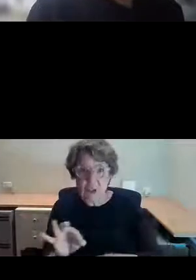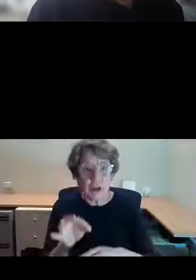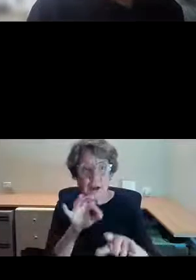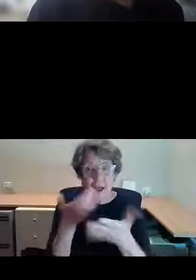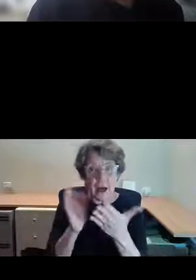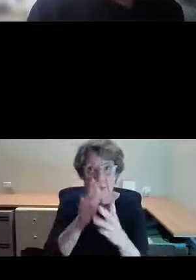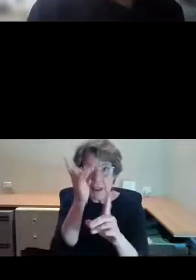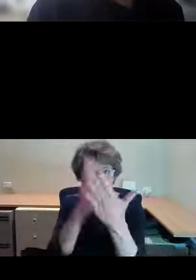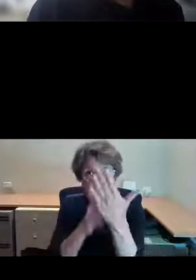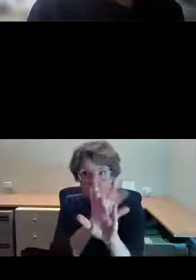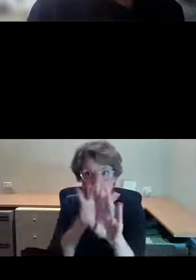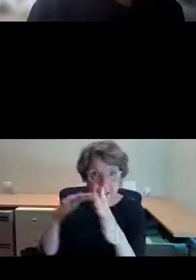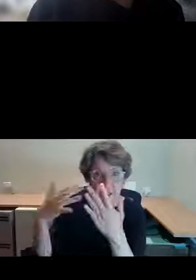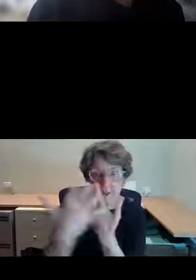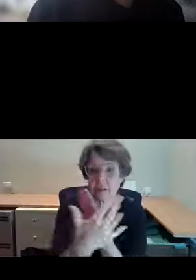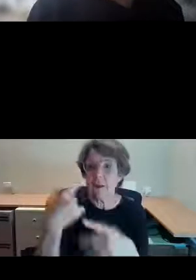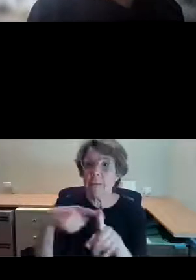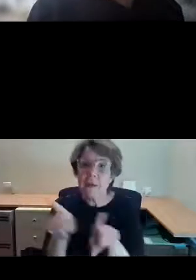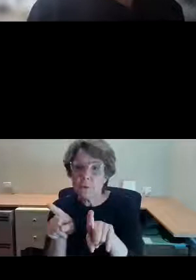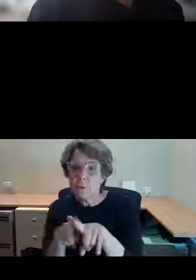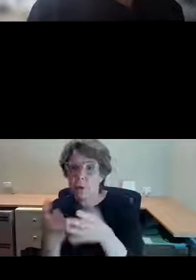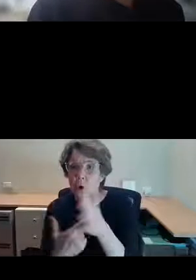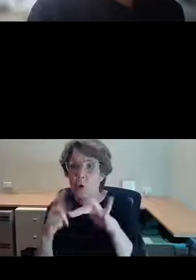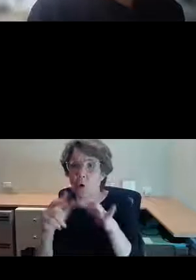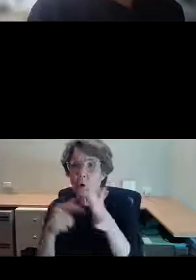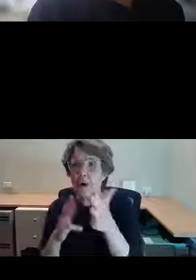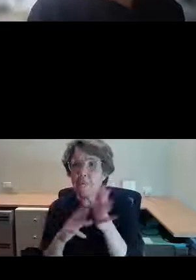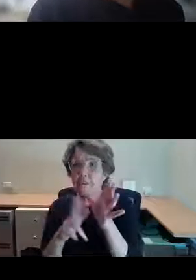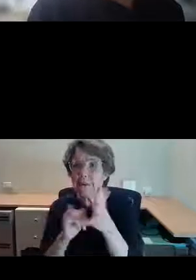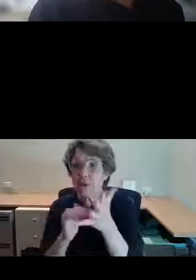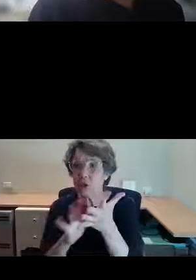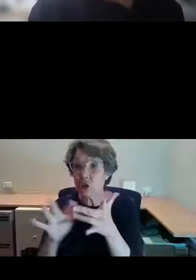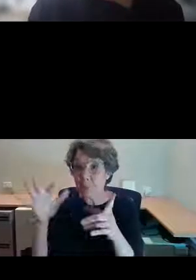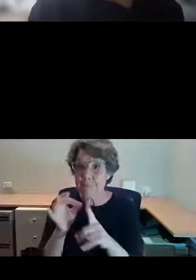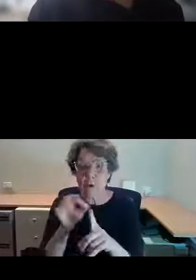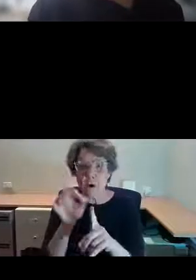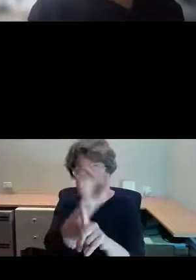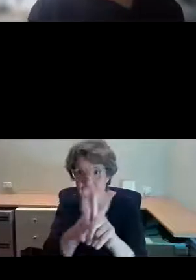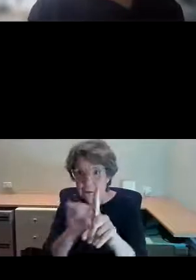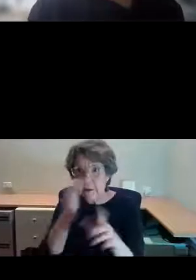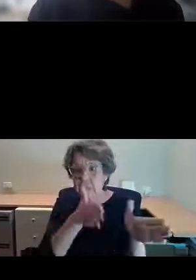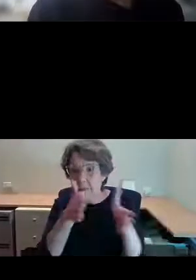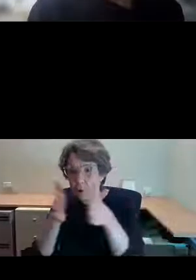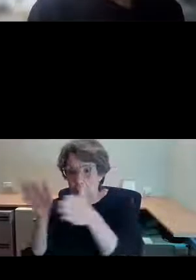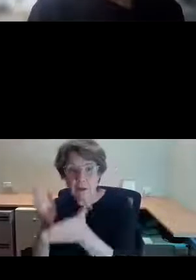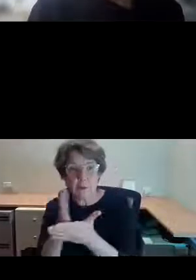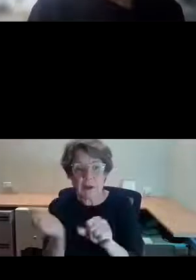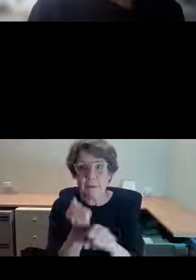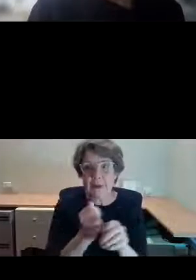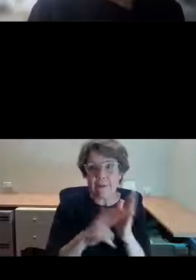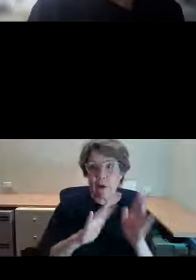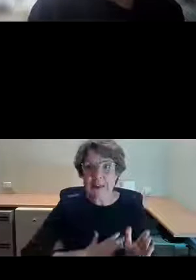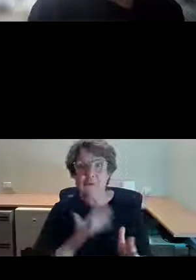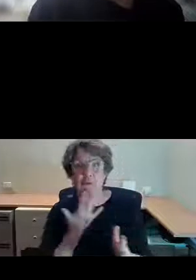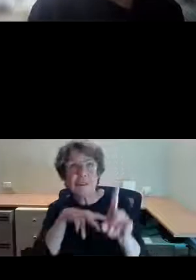craftsmanship which has created so many fascinating features on buildings and